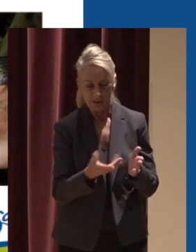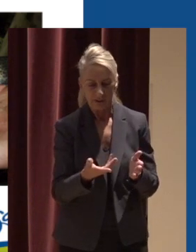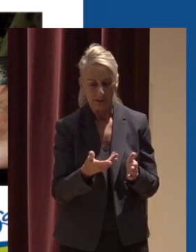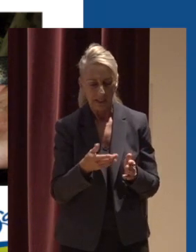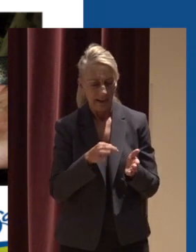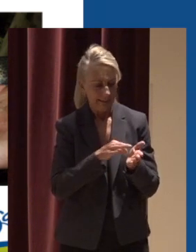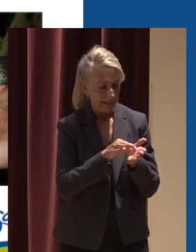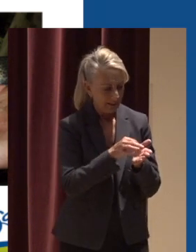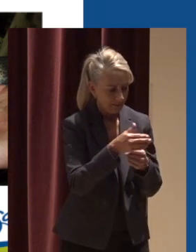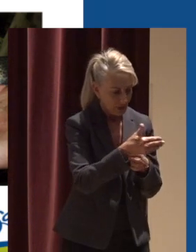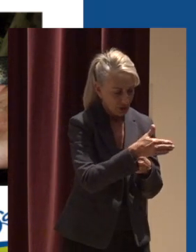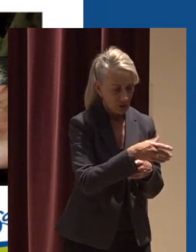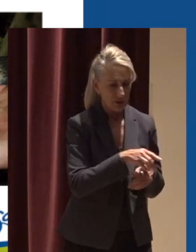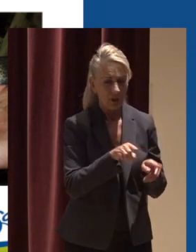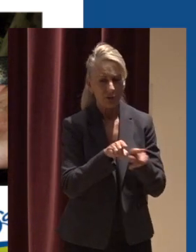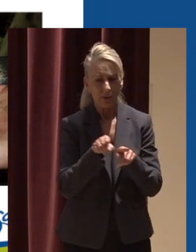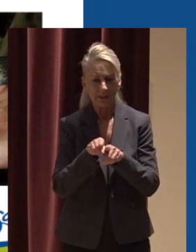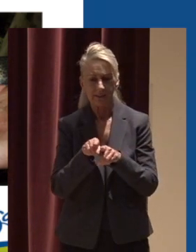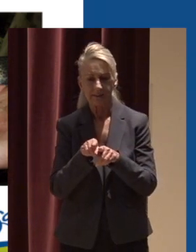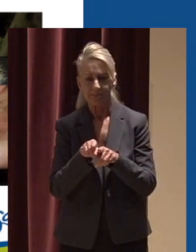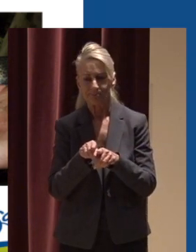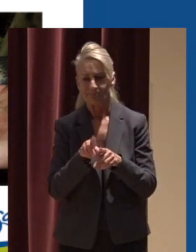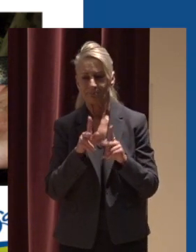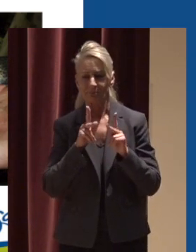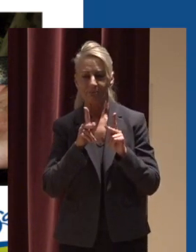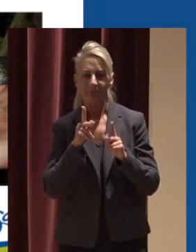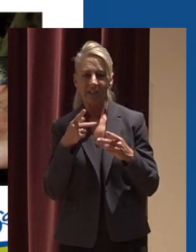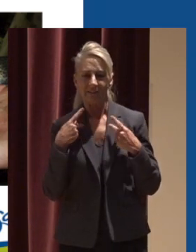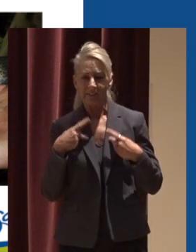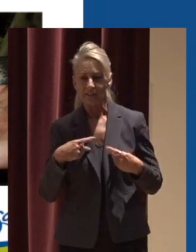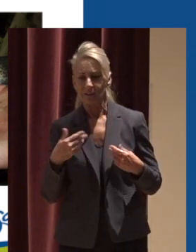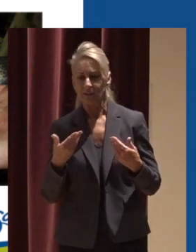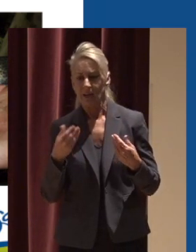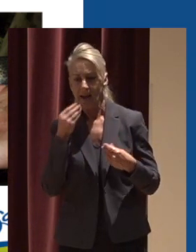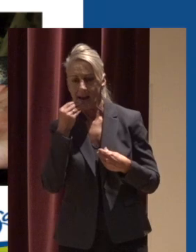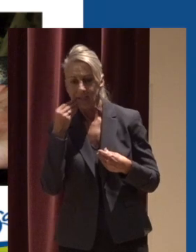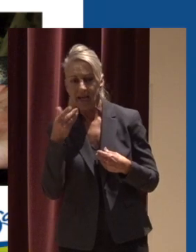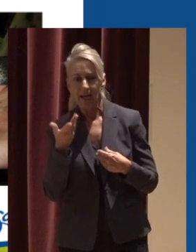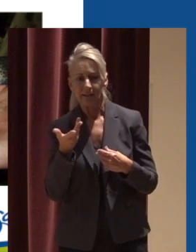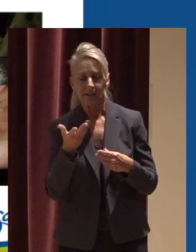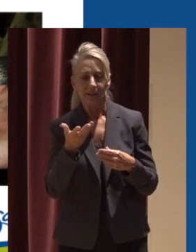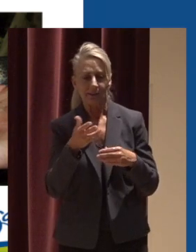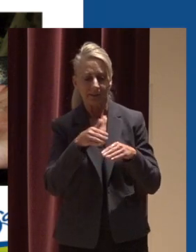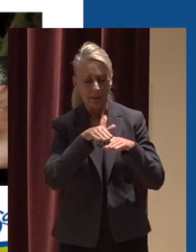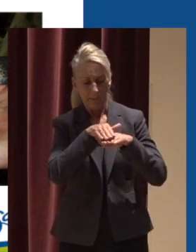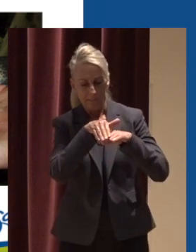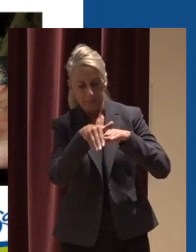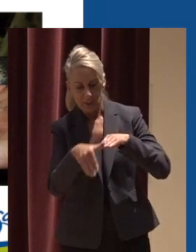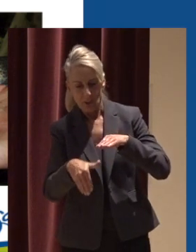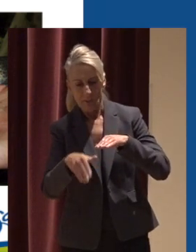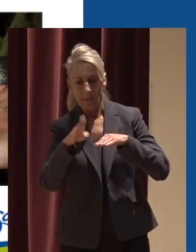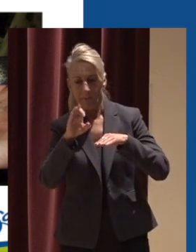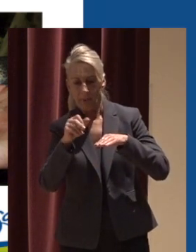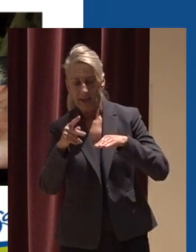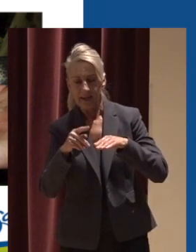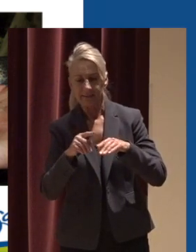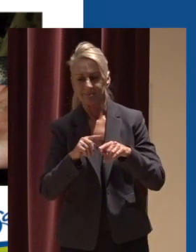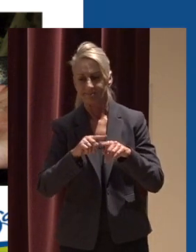count as well as physical habitat information such as slope of bank, stream bed material and shade